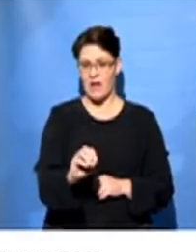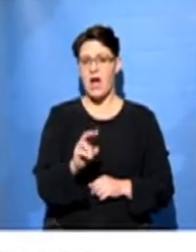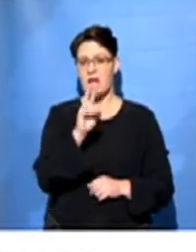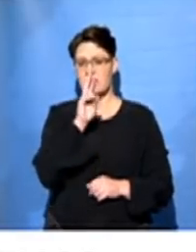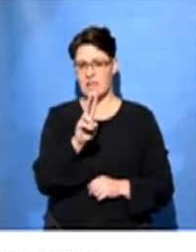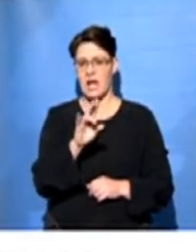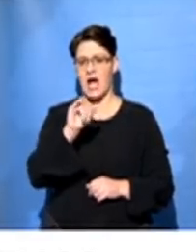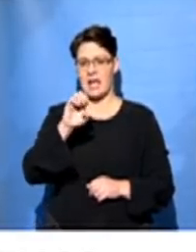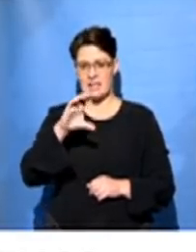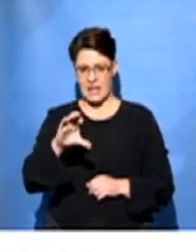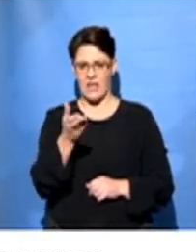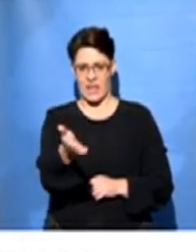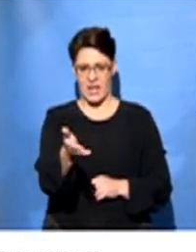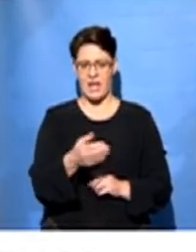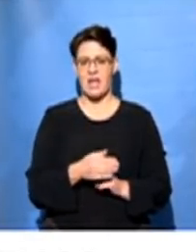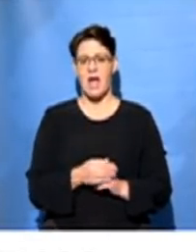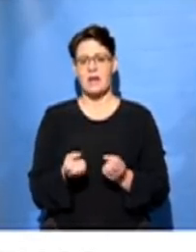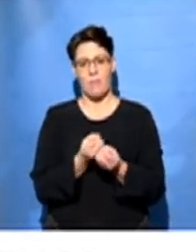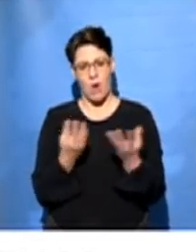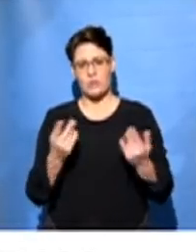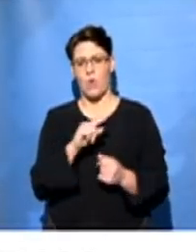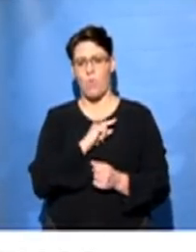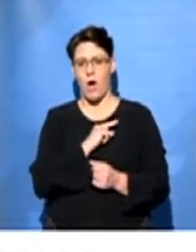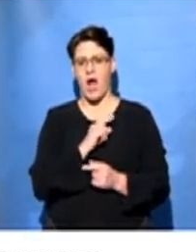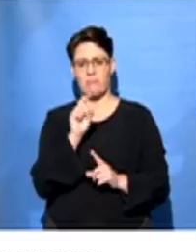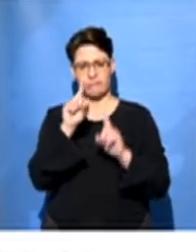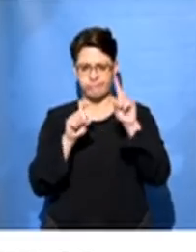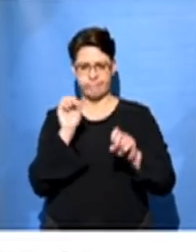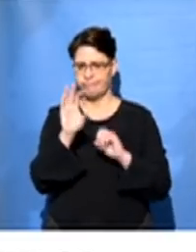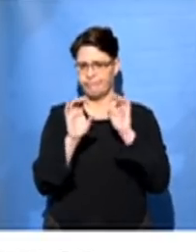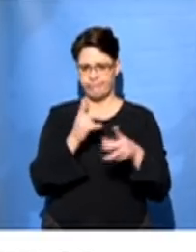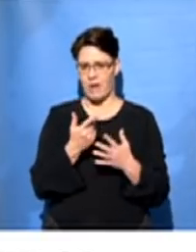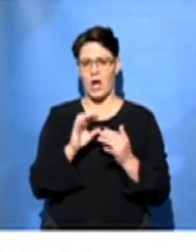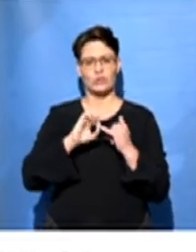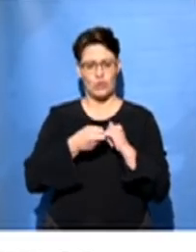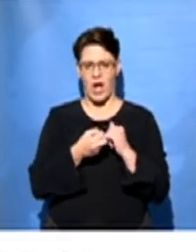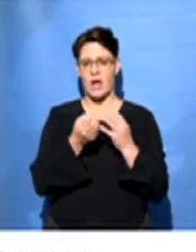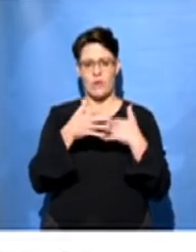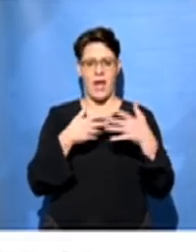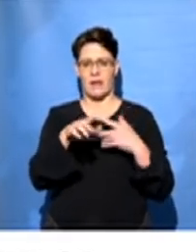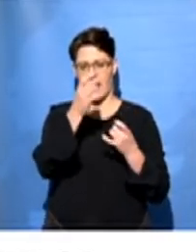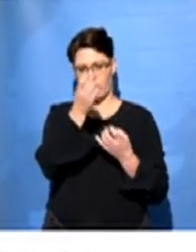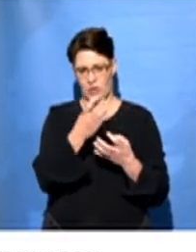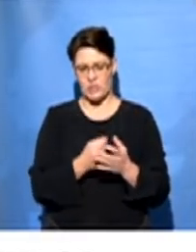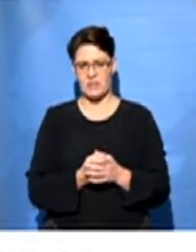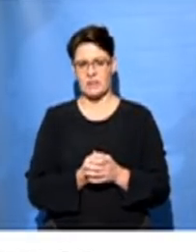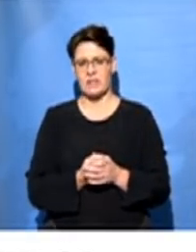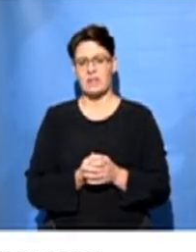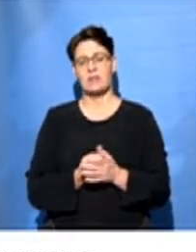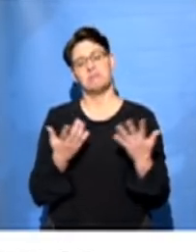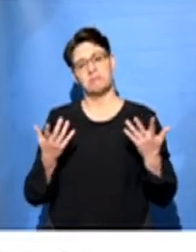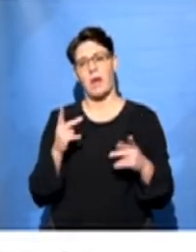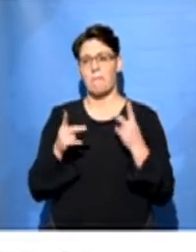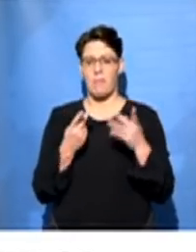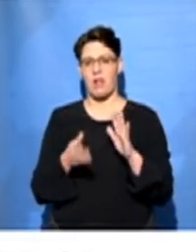IAC also is up there. And mostly because they've been fielding a lot of questions today and trying to deal with disinformation. Right. There's been people